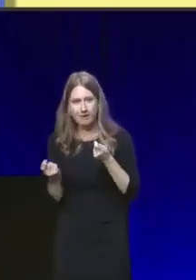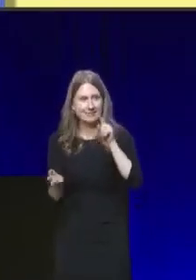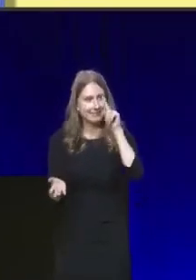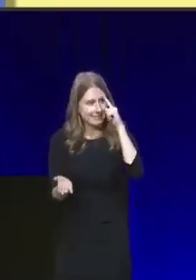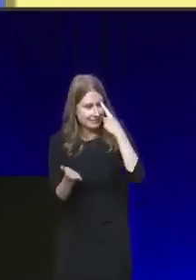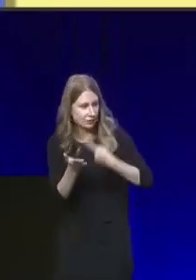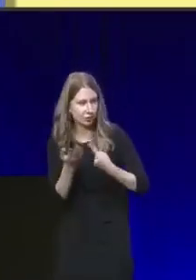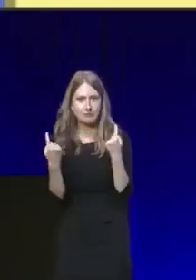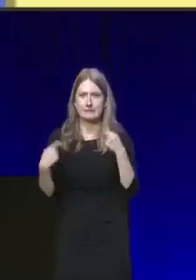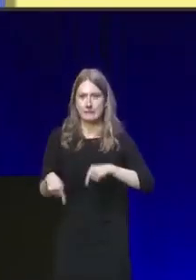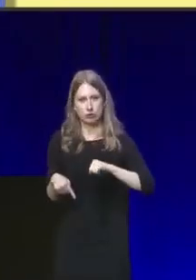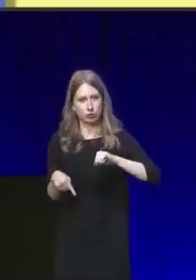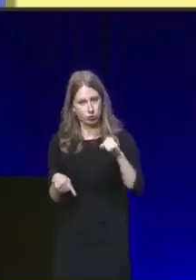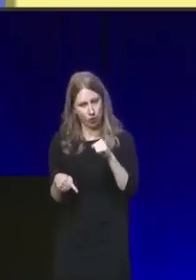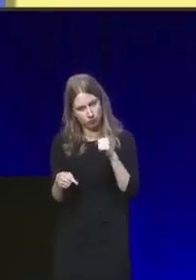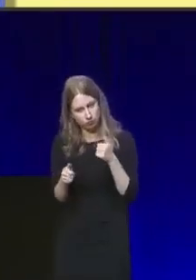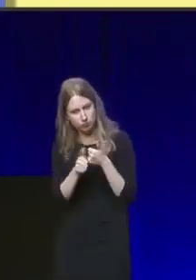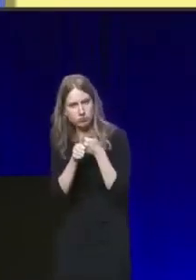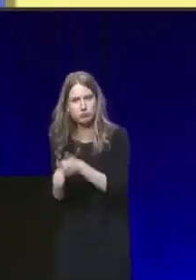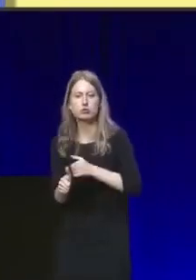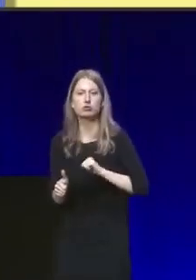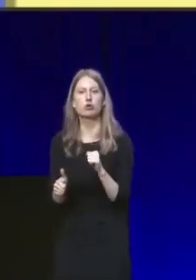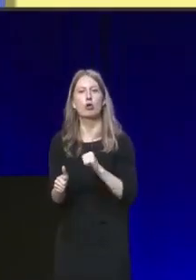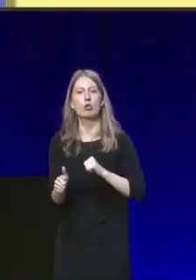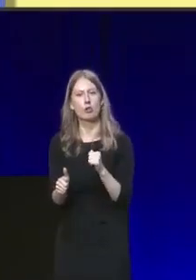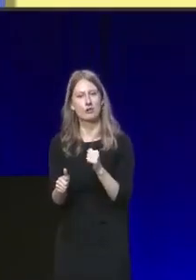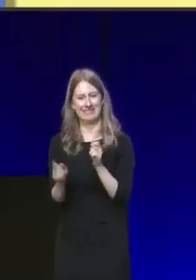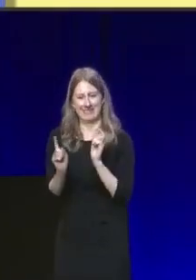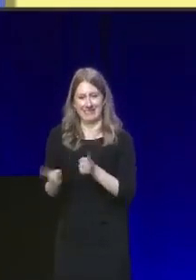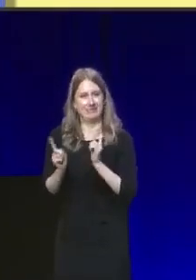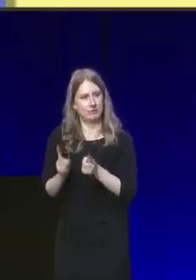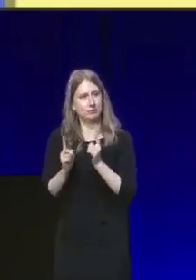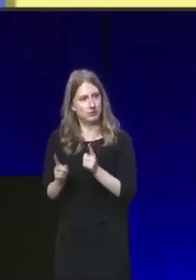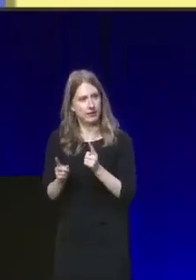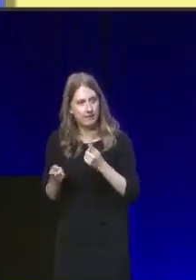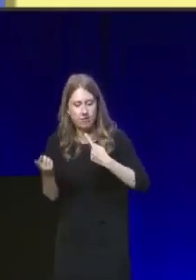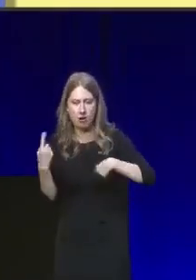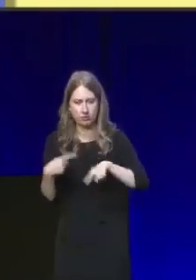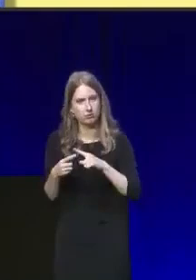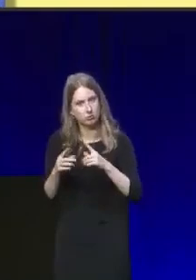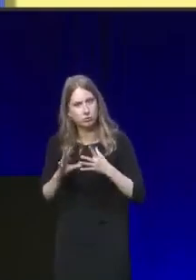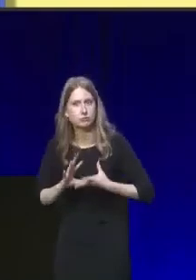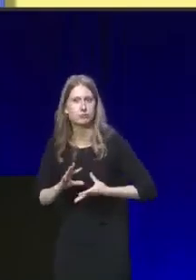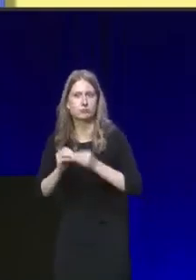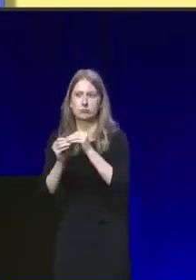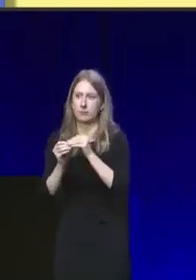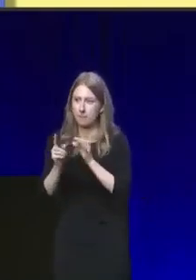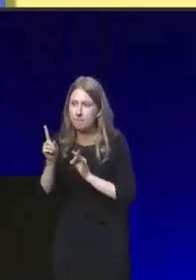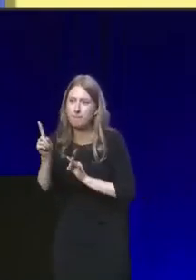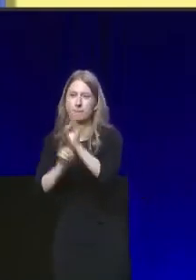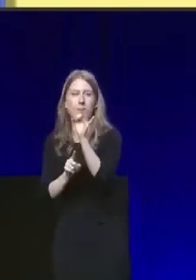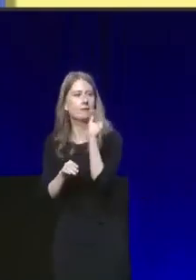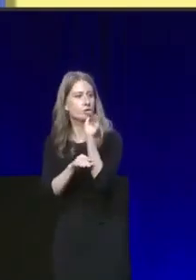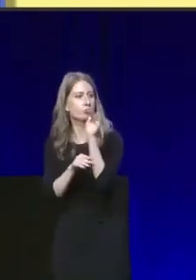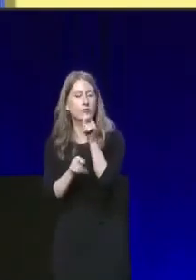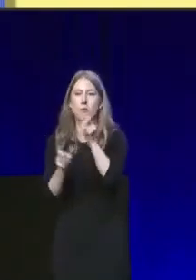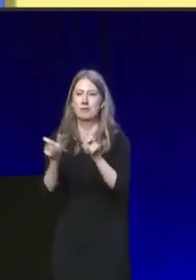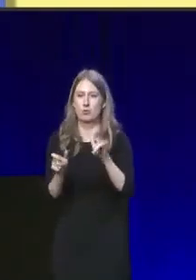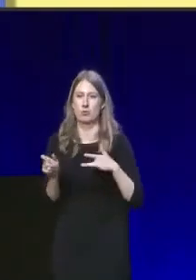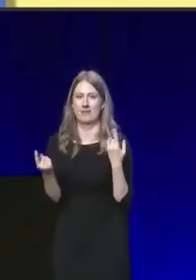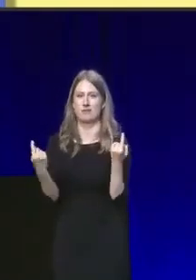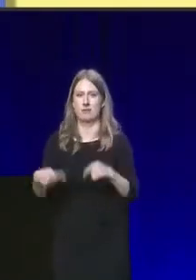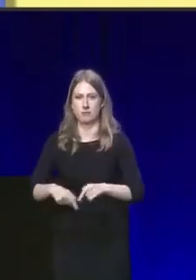for Scotland. I believe that is the key to unlocking a better future for the people who choose to live here.